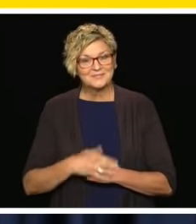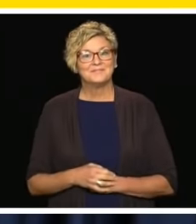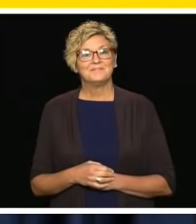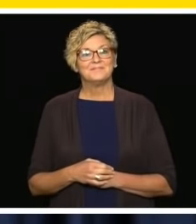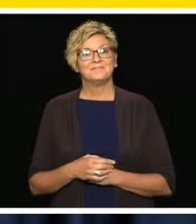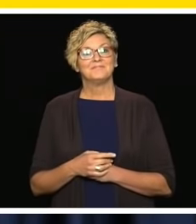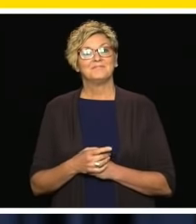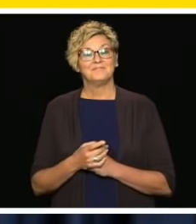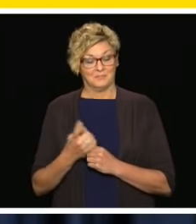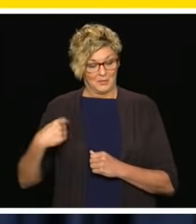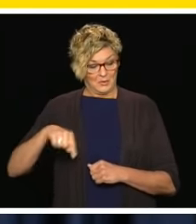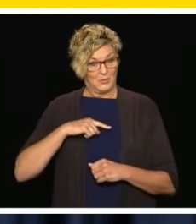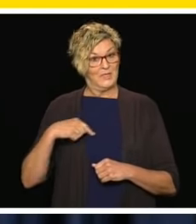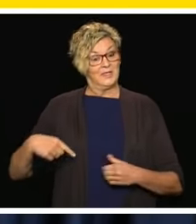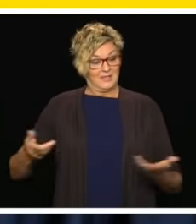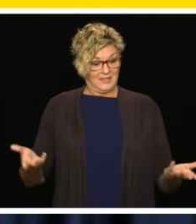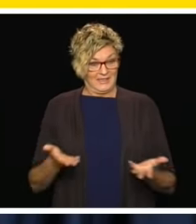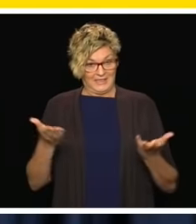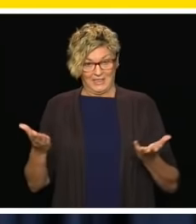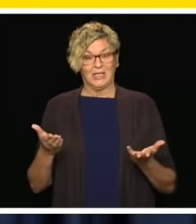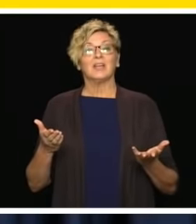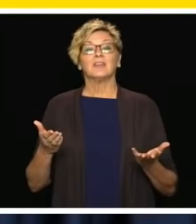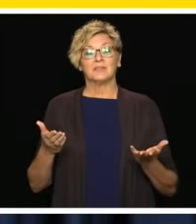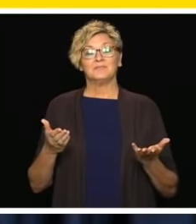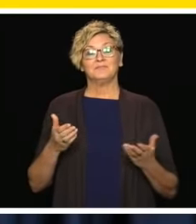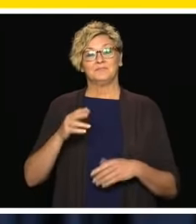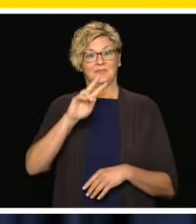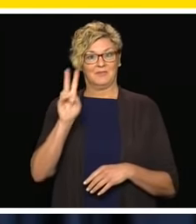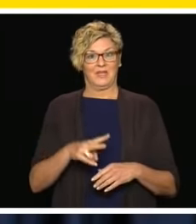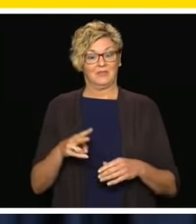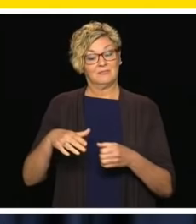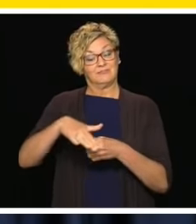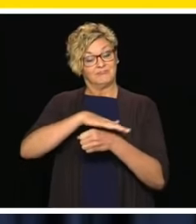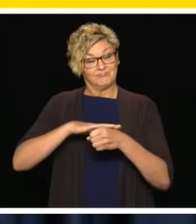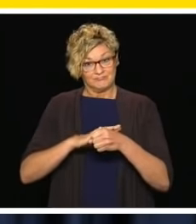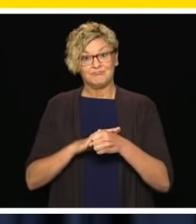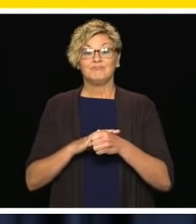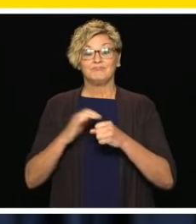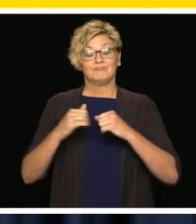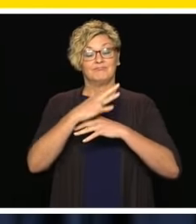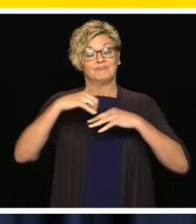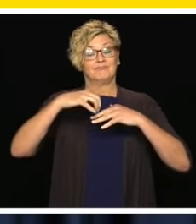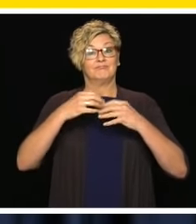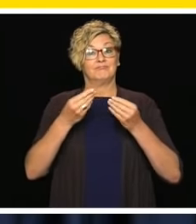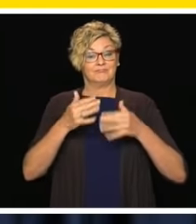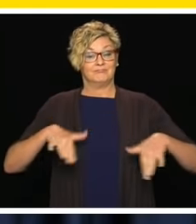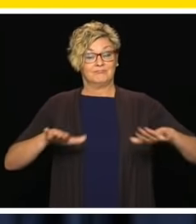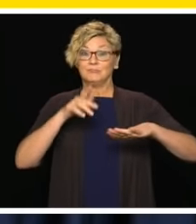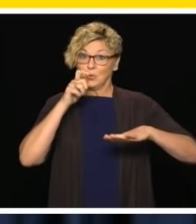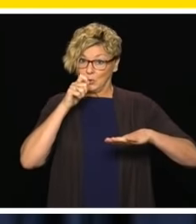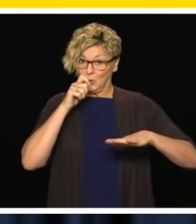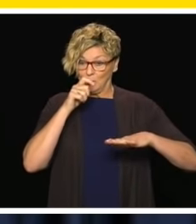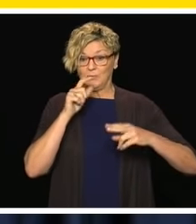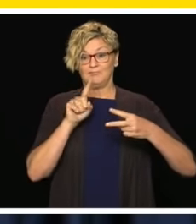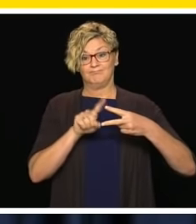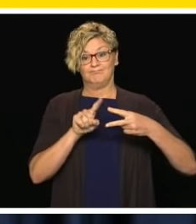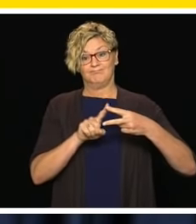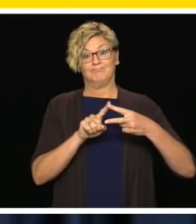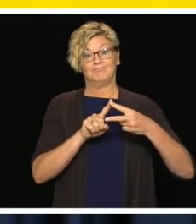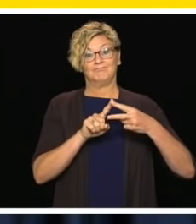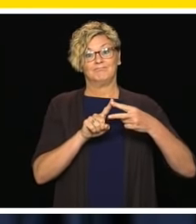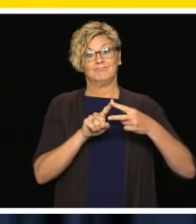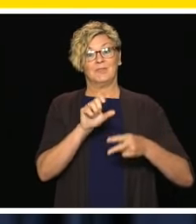Good morning, everyone. We are here assembled at the legislative assembly press theatre on the traditional territory of the Lekwungen-speaking people,